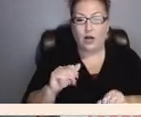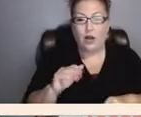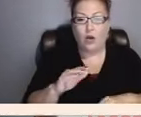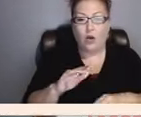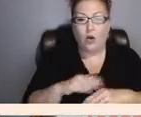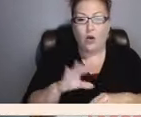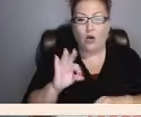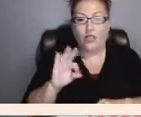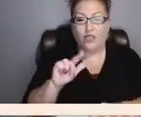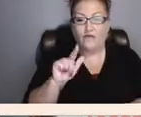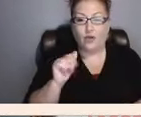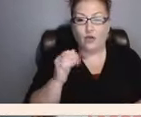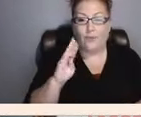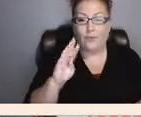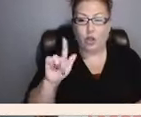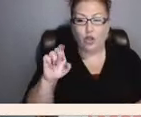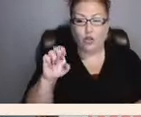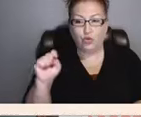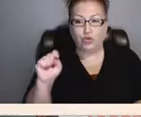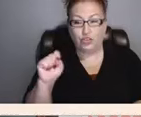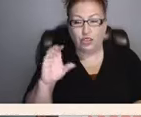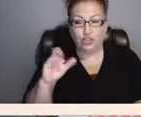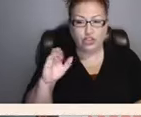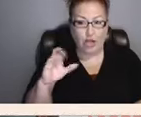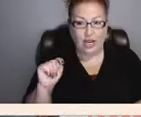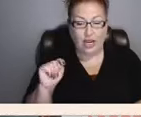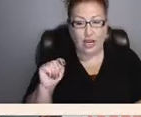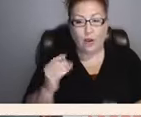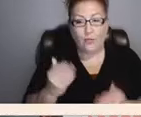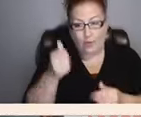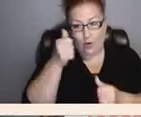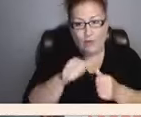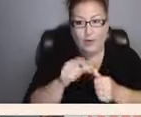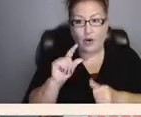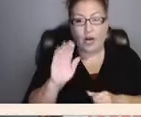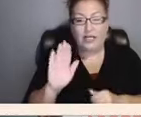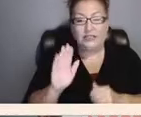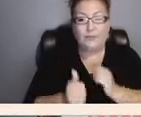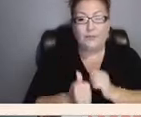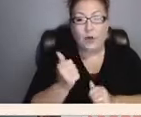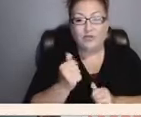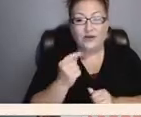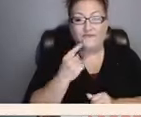circuit. You probably remember one of his most famous songs was Georgia's On My Mind.